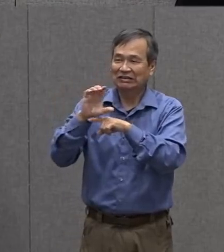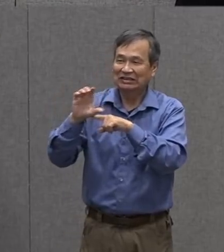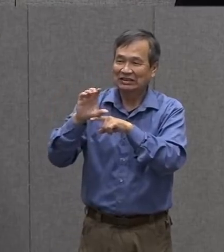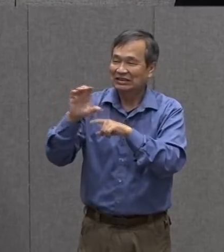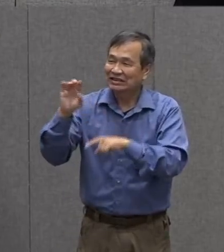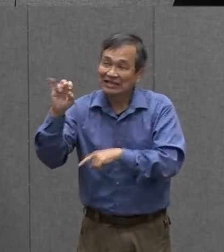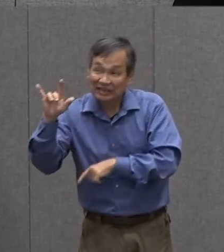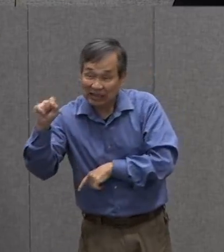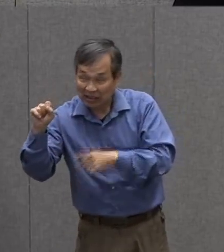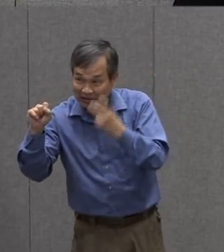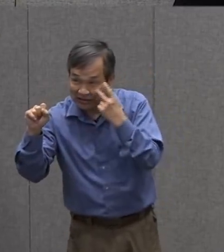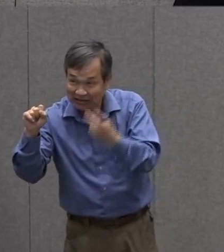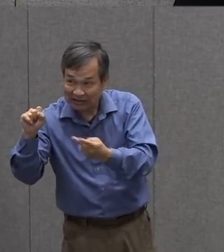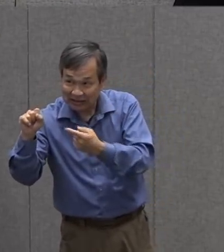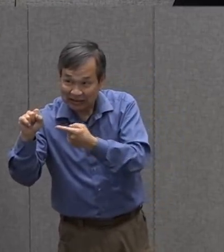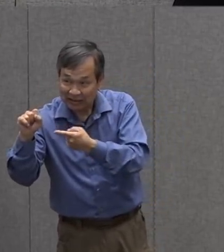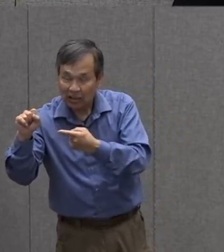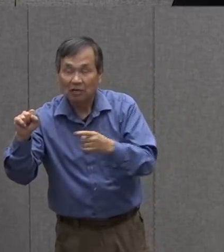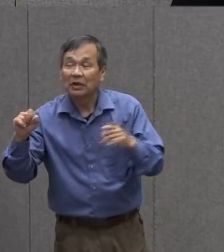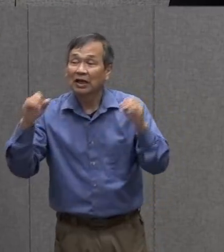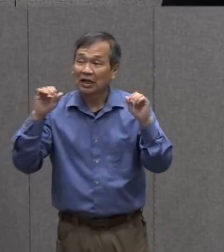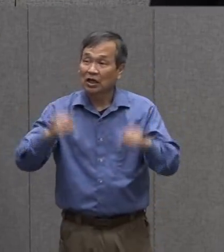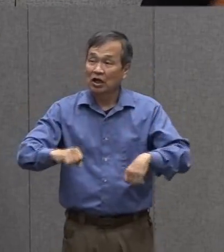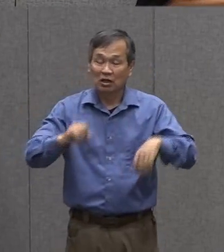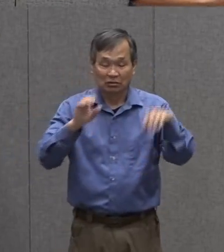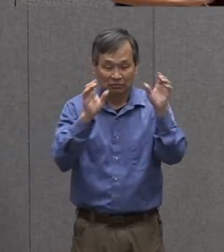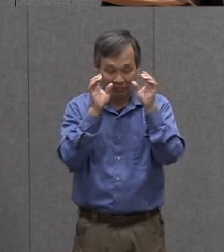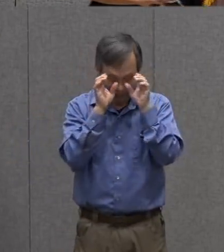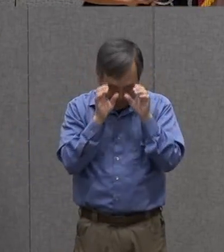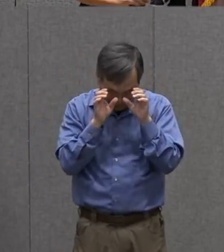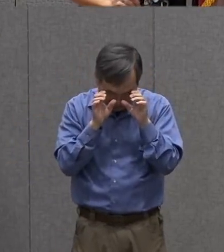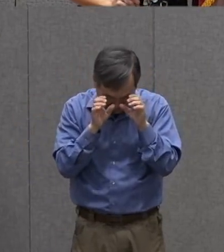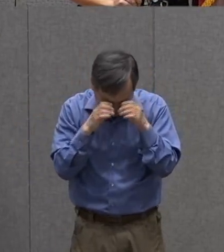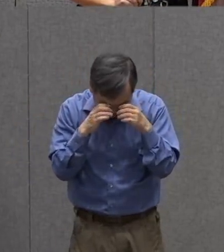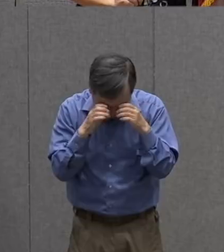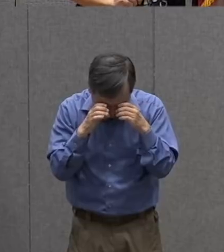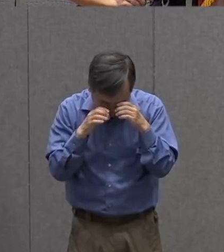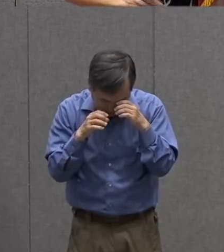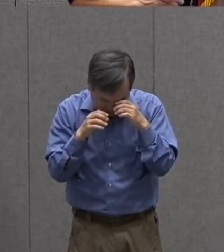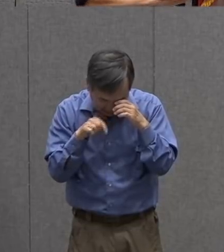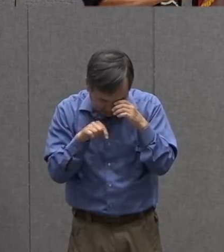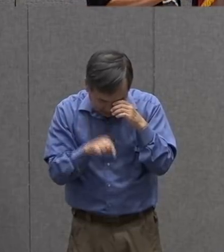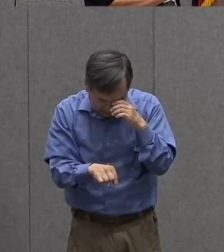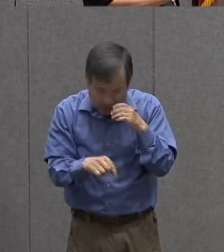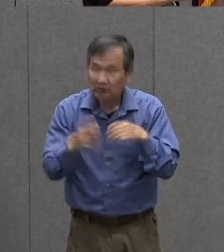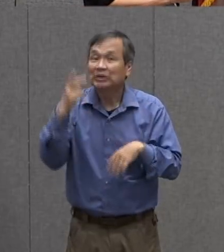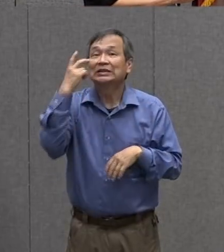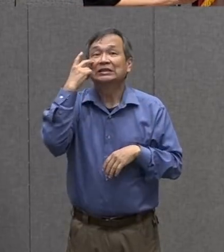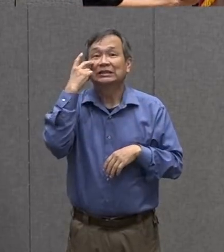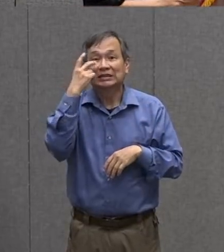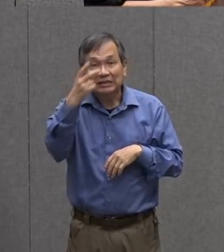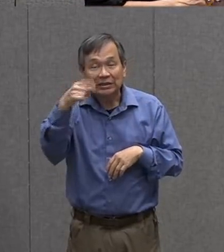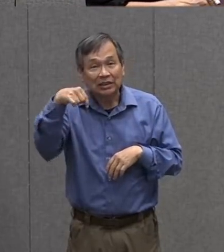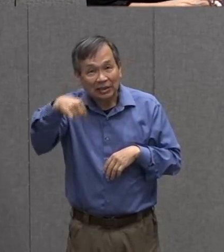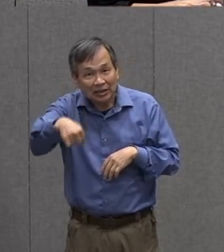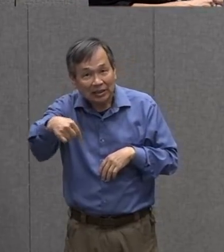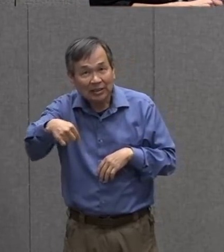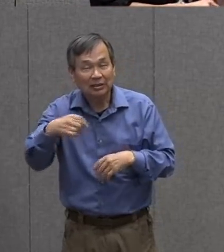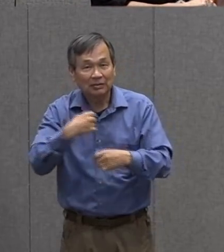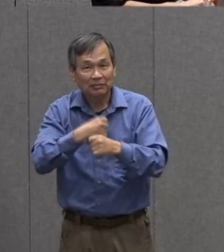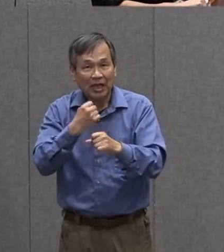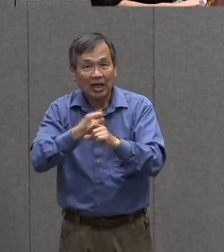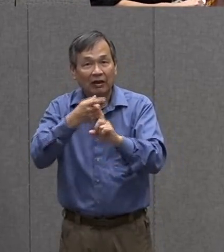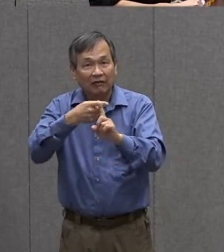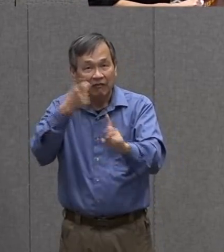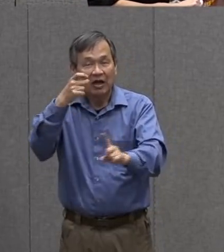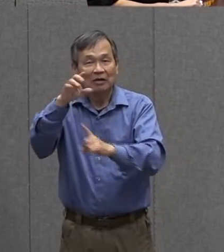necessarily see them but under a microscope you could and so we'd know that something is living because it's made of cells